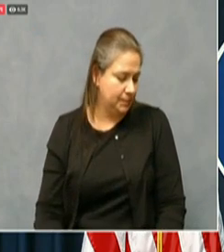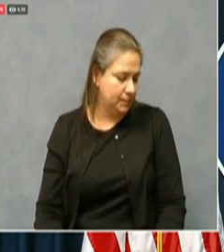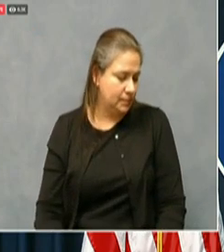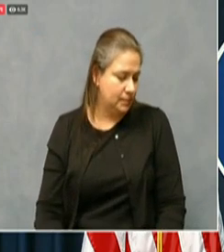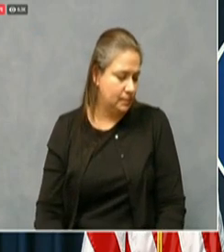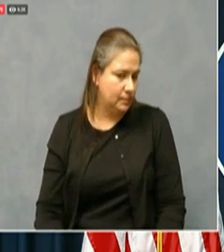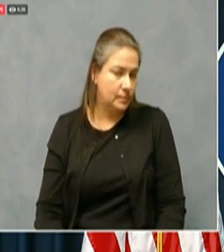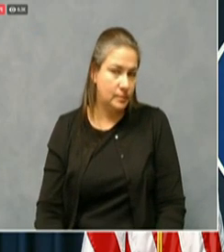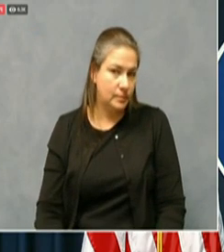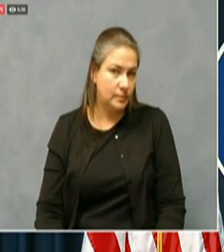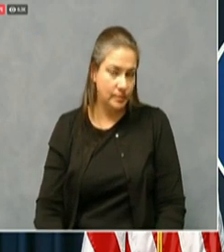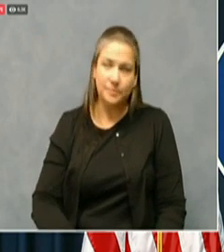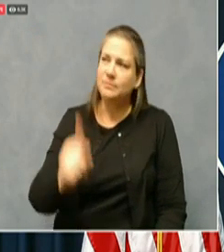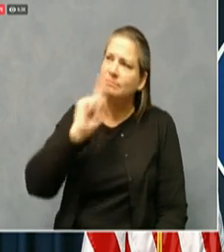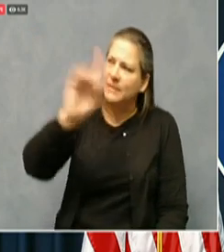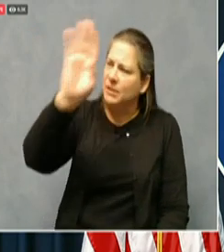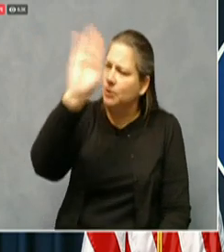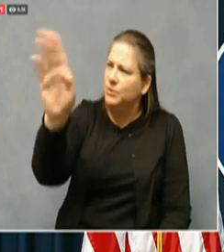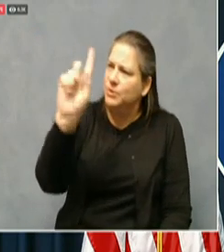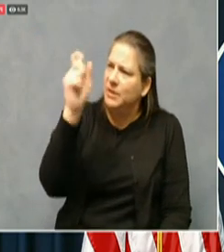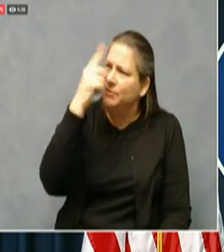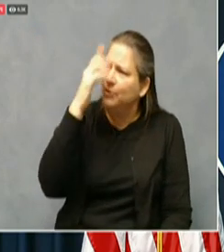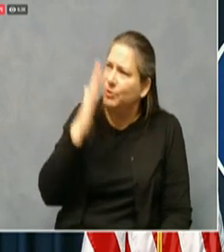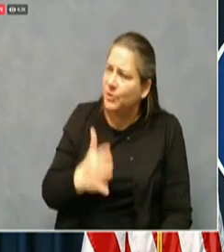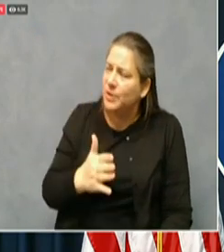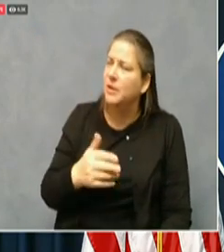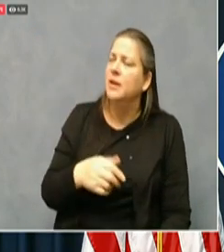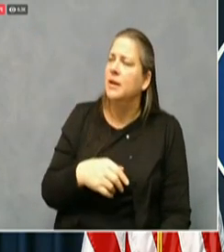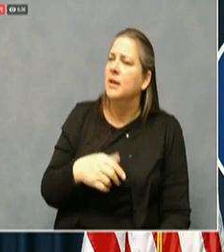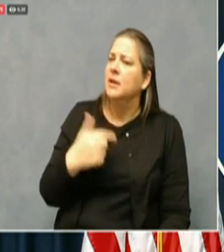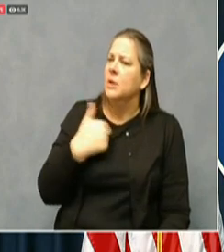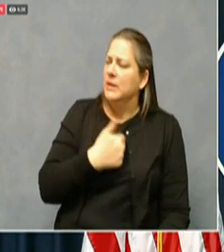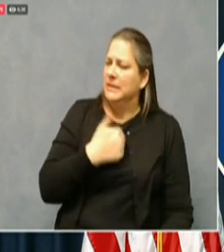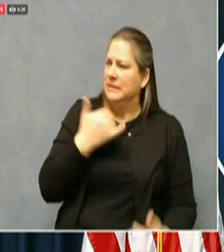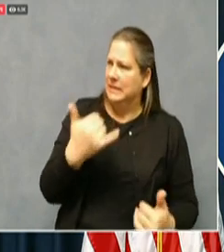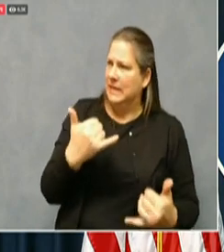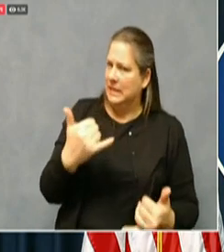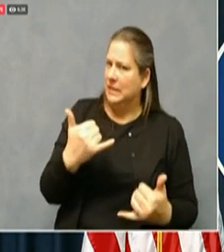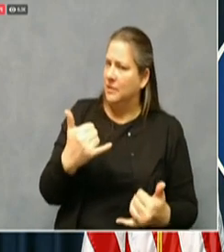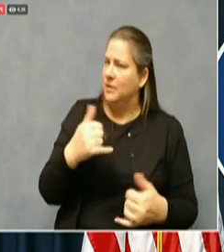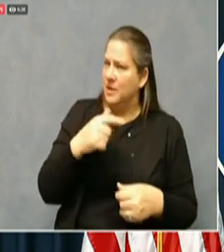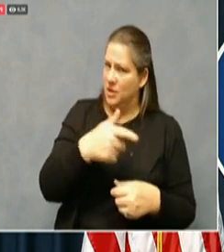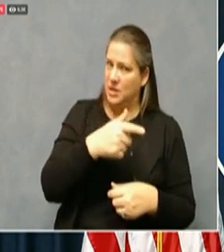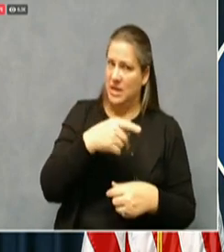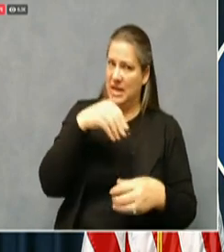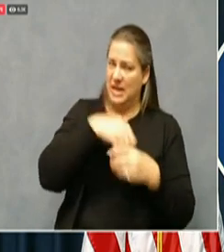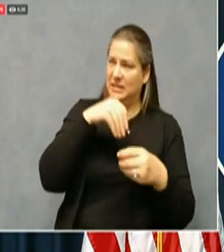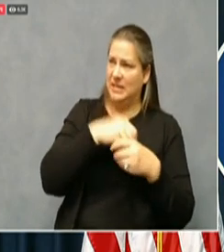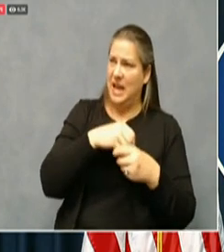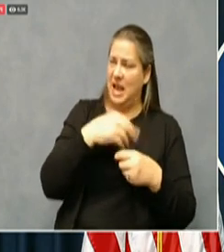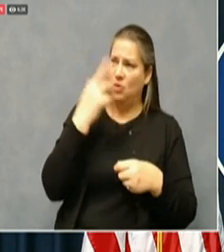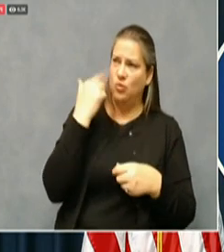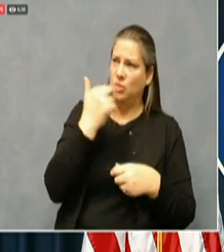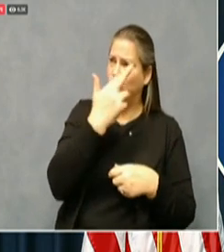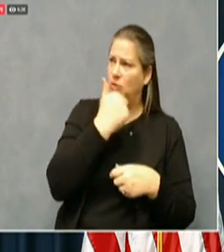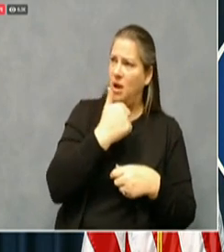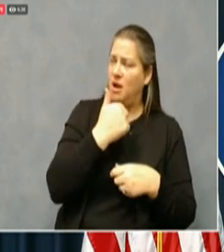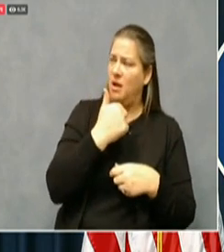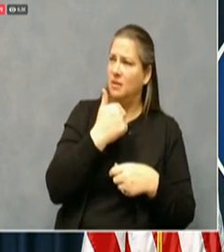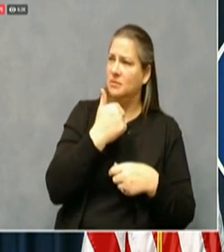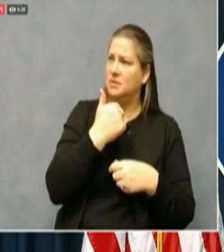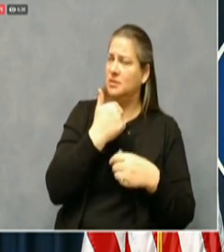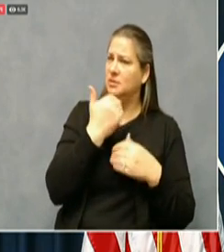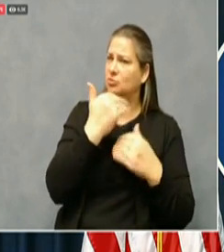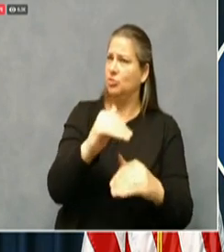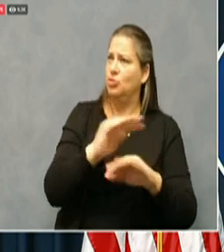Hi, Governor. We're nearing about two weeks since the indoor dining restriction. So what kind of impact are we expecting to see